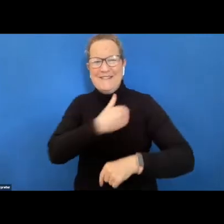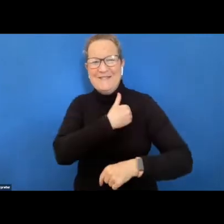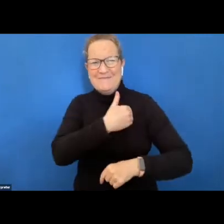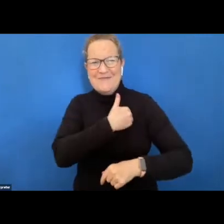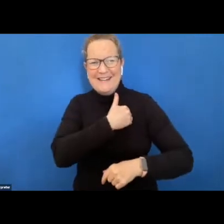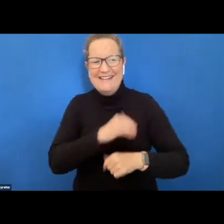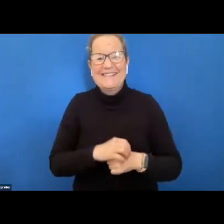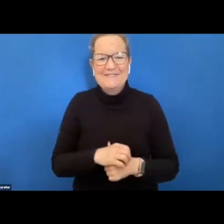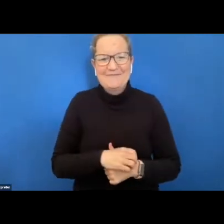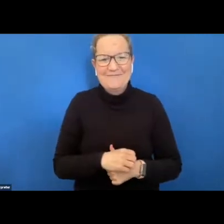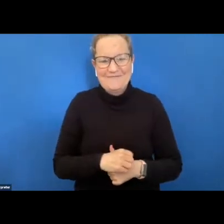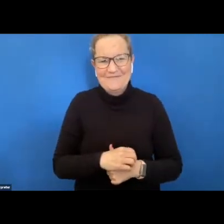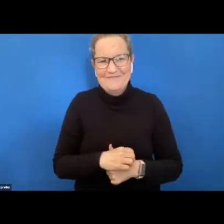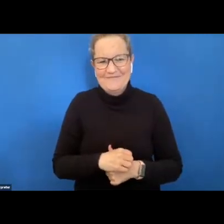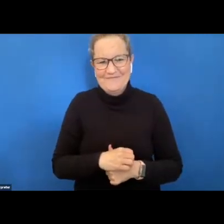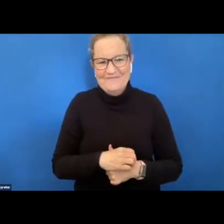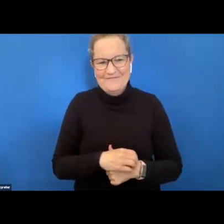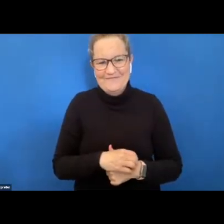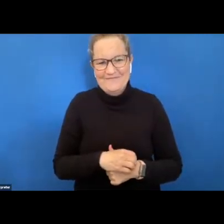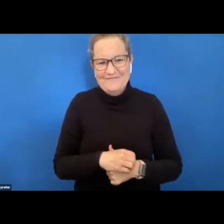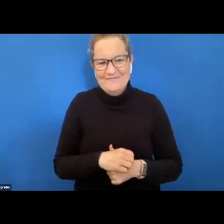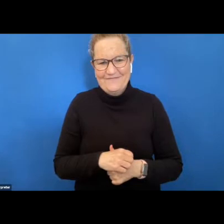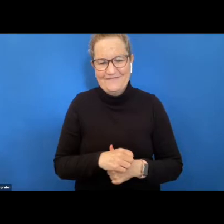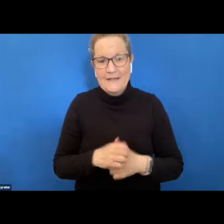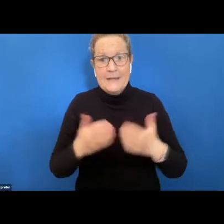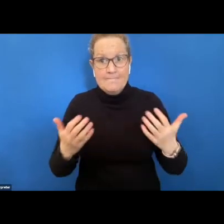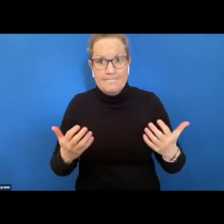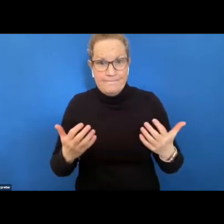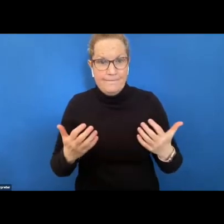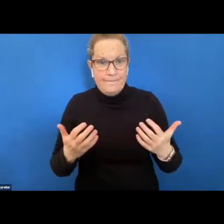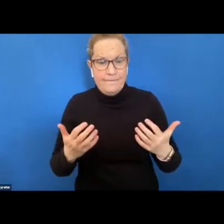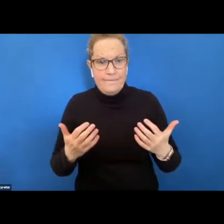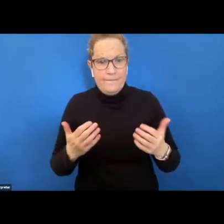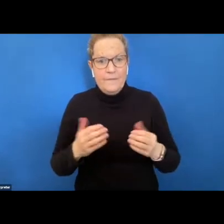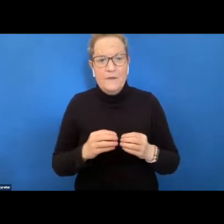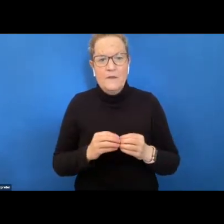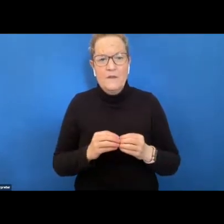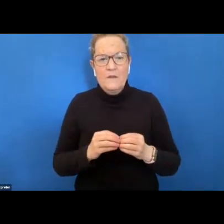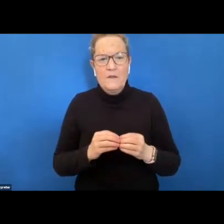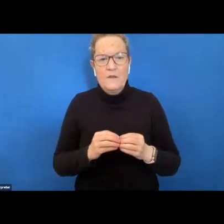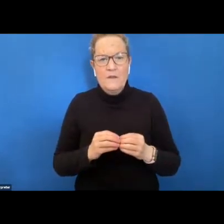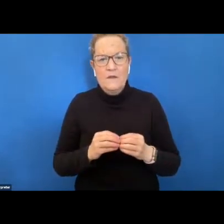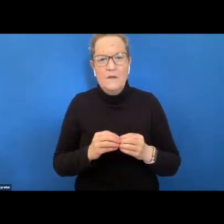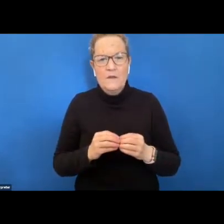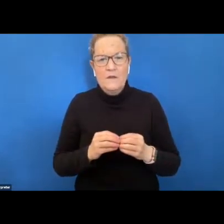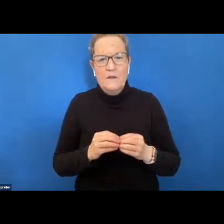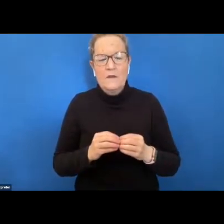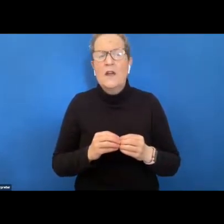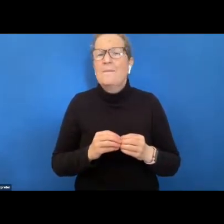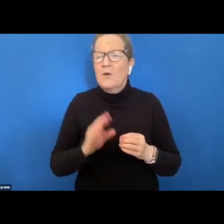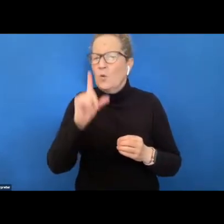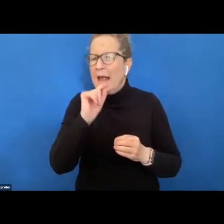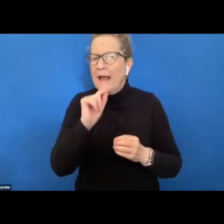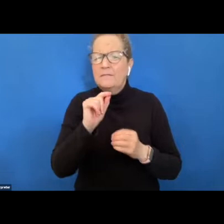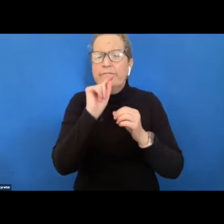but if you would prefer uh with that you are quite welcome to put into the chat function